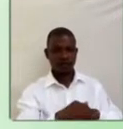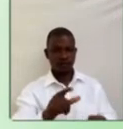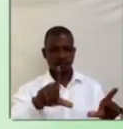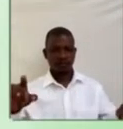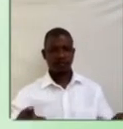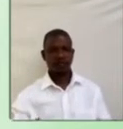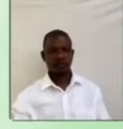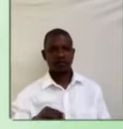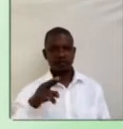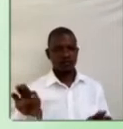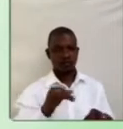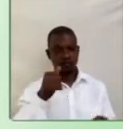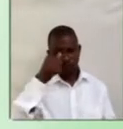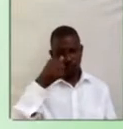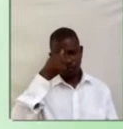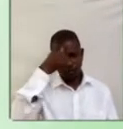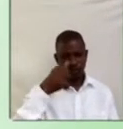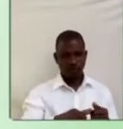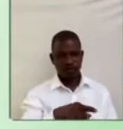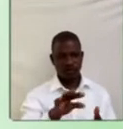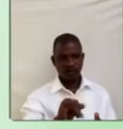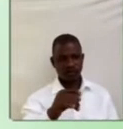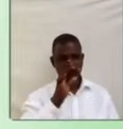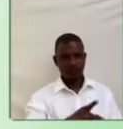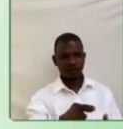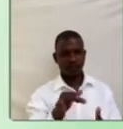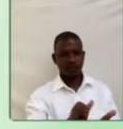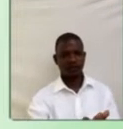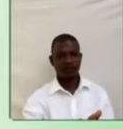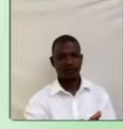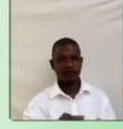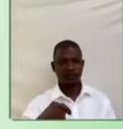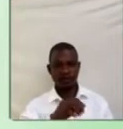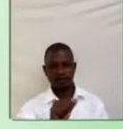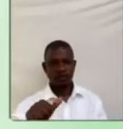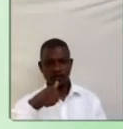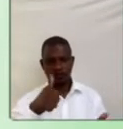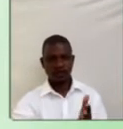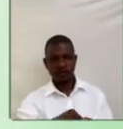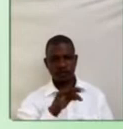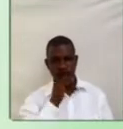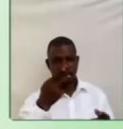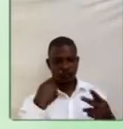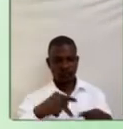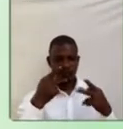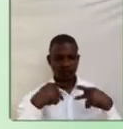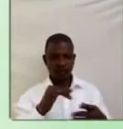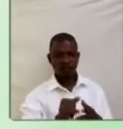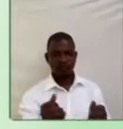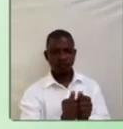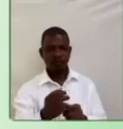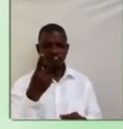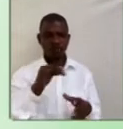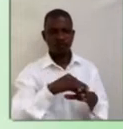Do you remember the fact of that? A letter is pronounced with two